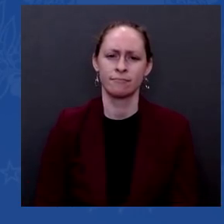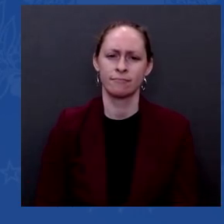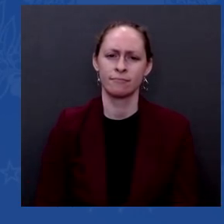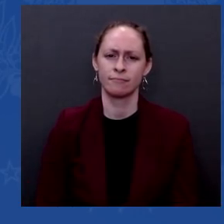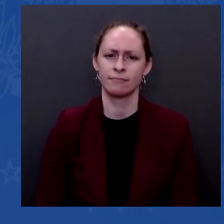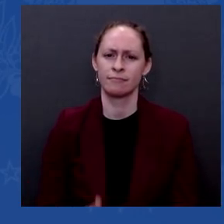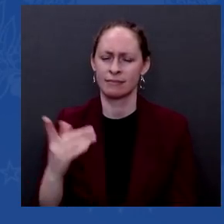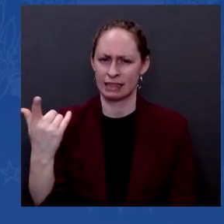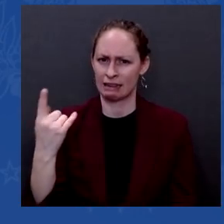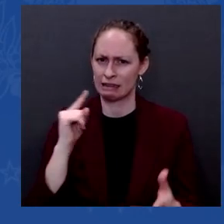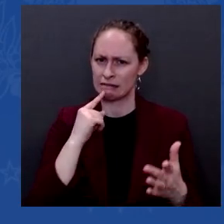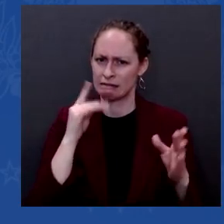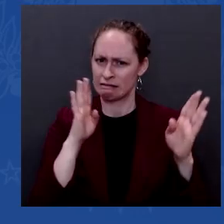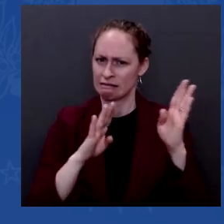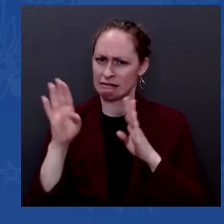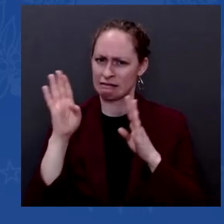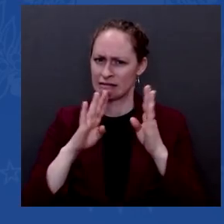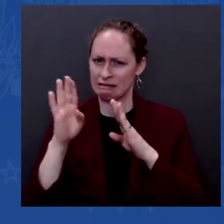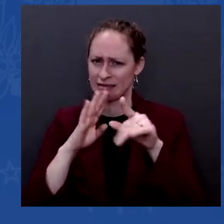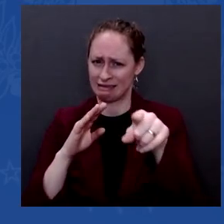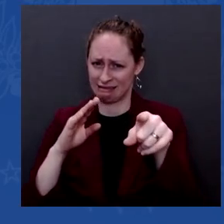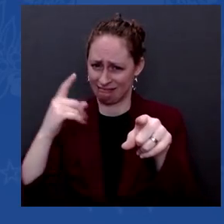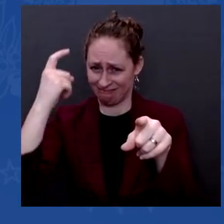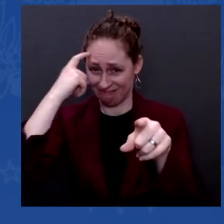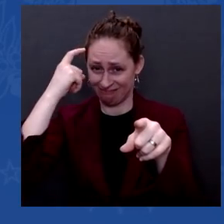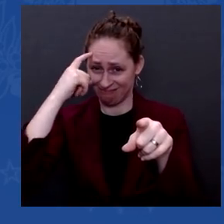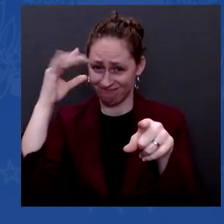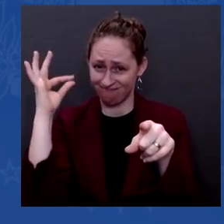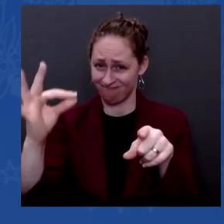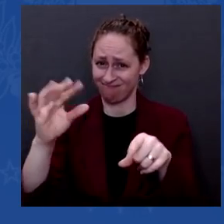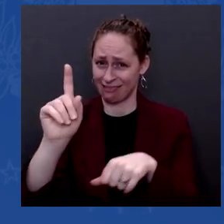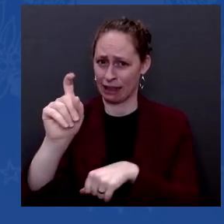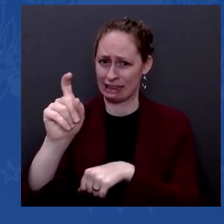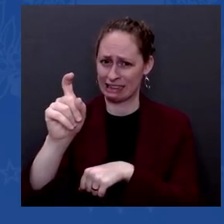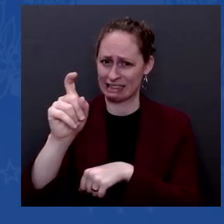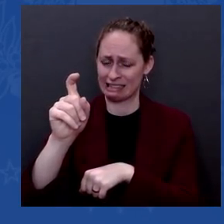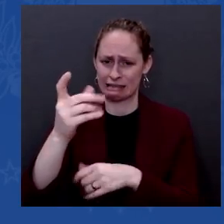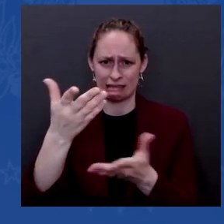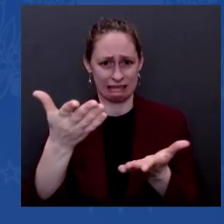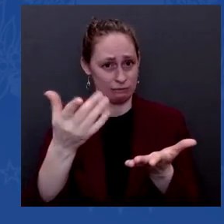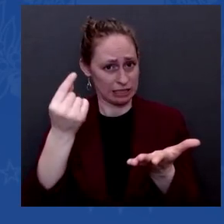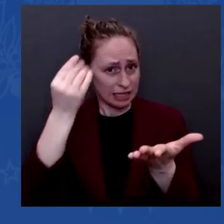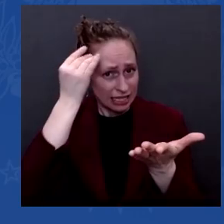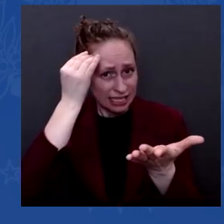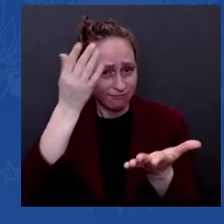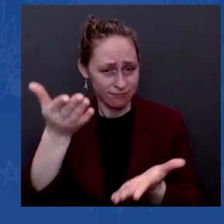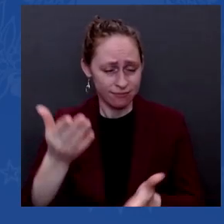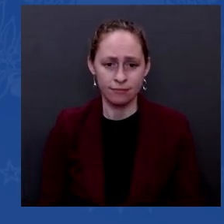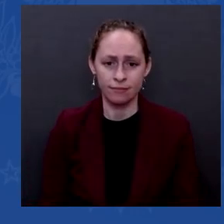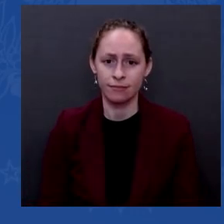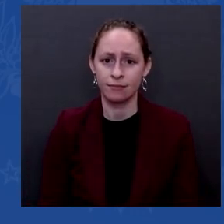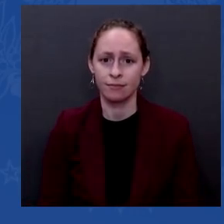cognitive fitness? Thank you. I have no idea. Yes, sir.